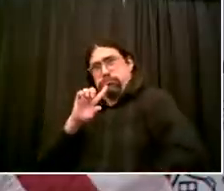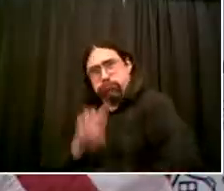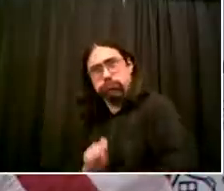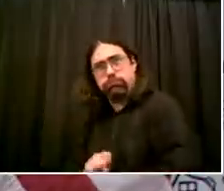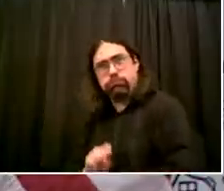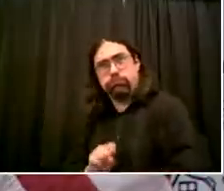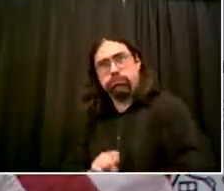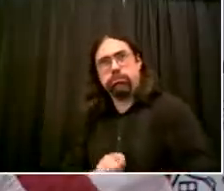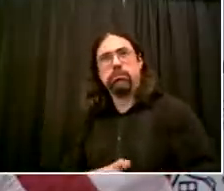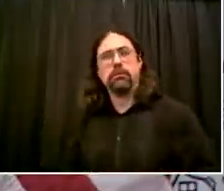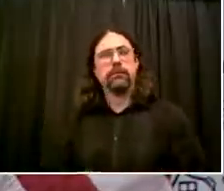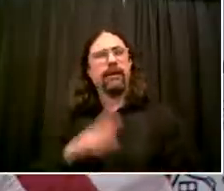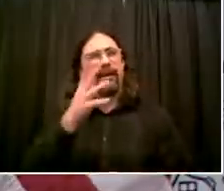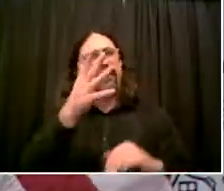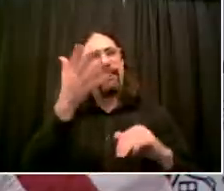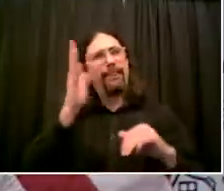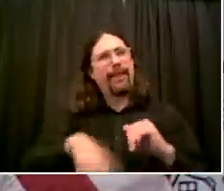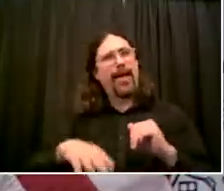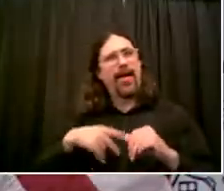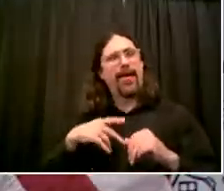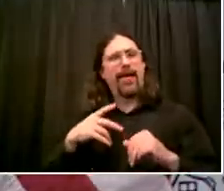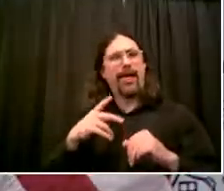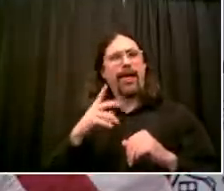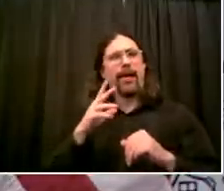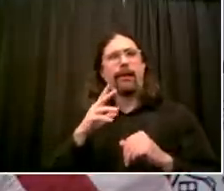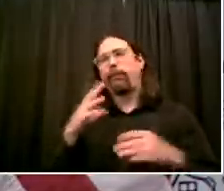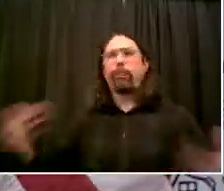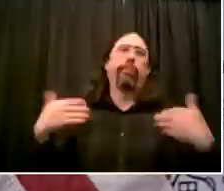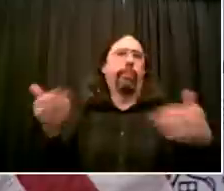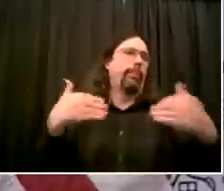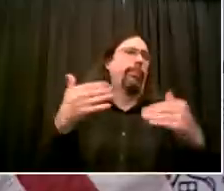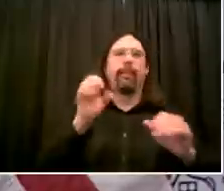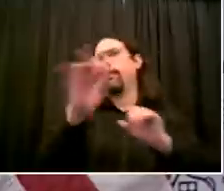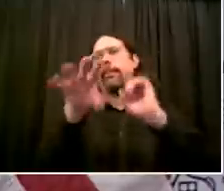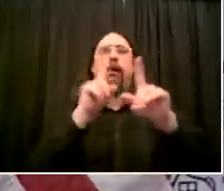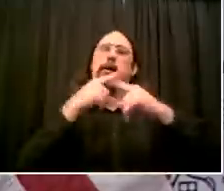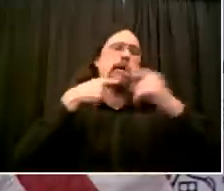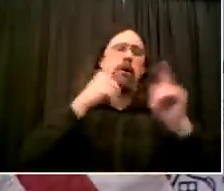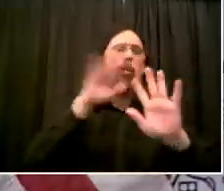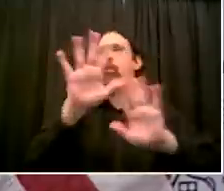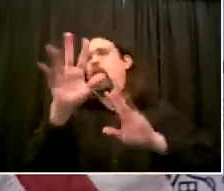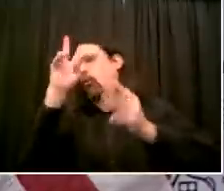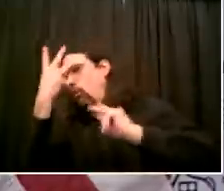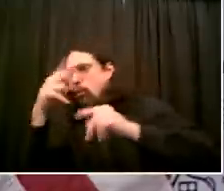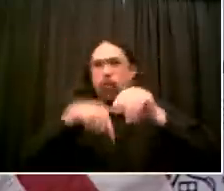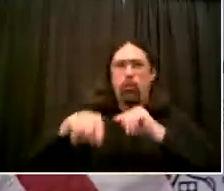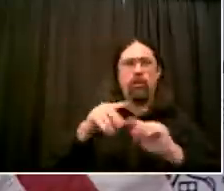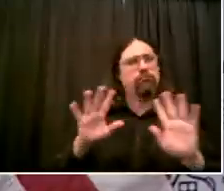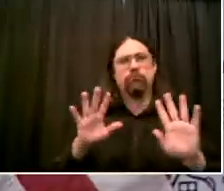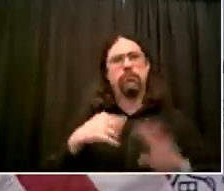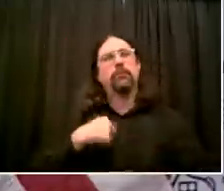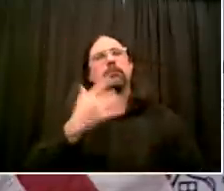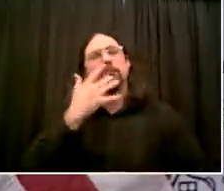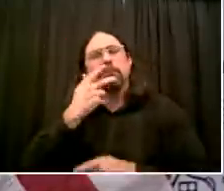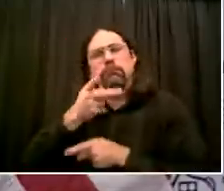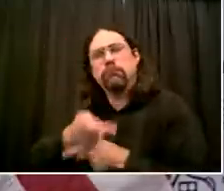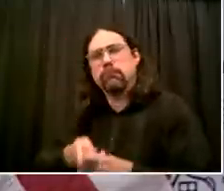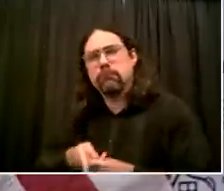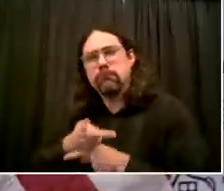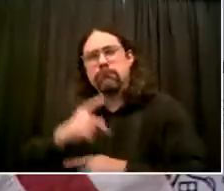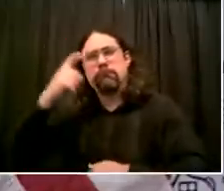was watch the individual daily indicators. There's still an issue, as we've said before, what we might see over the weekend